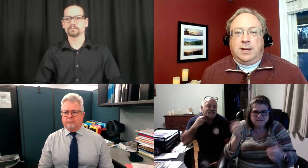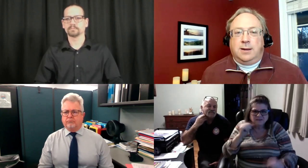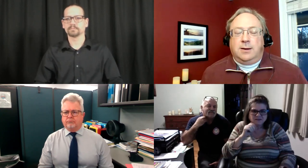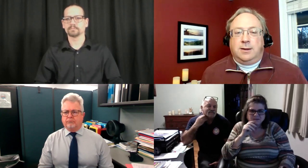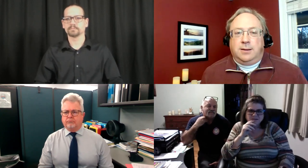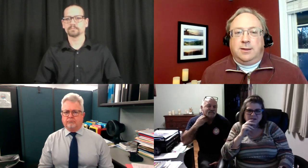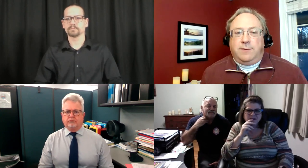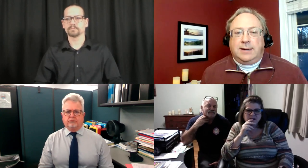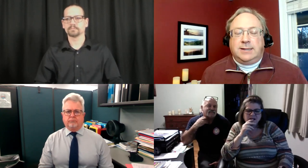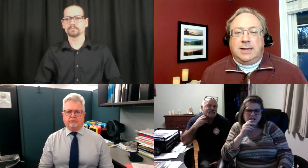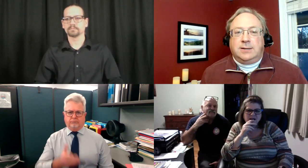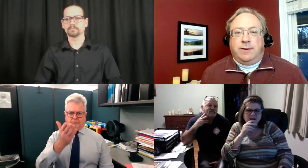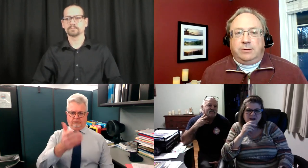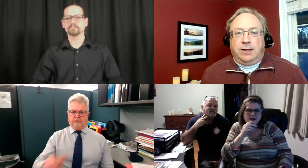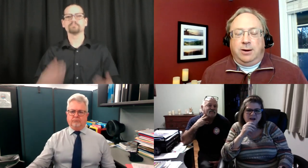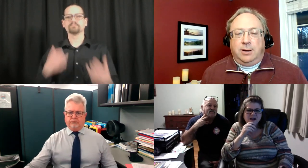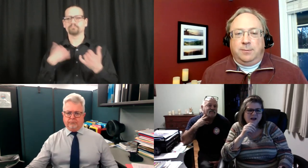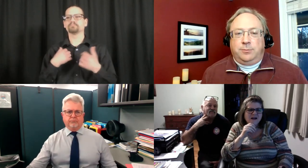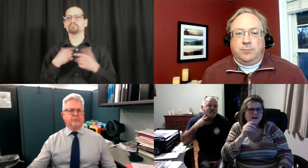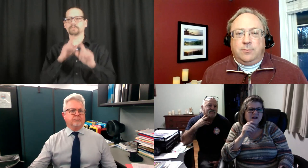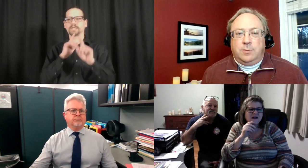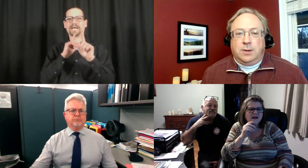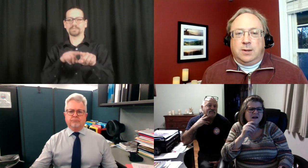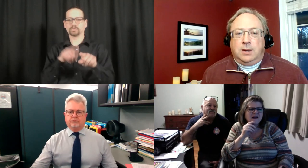Right. The vaccine is voluntary.